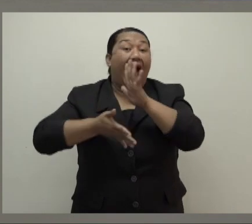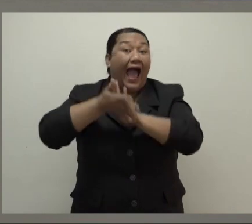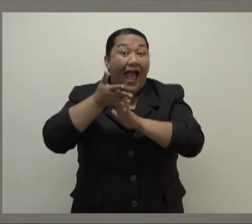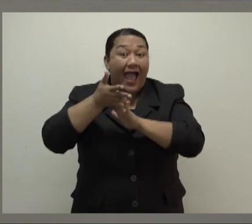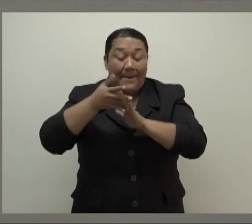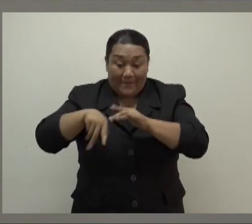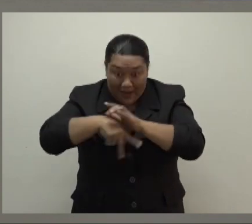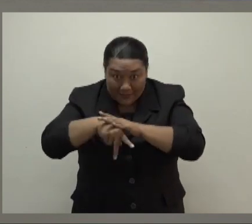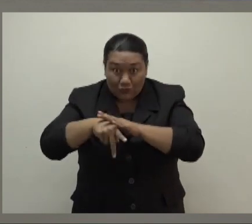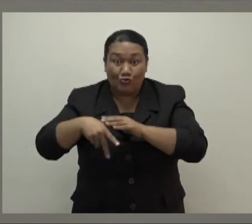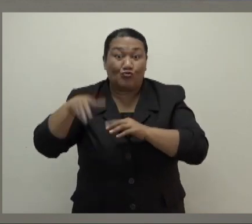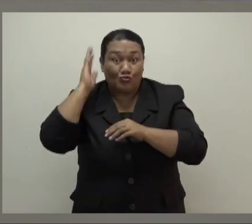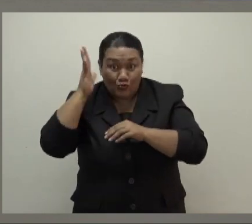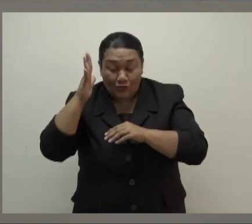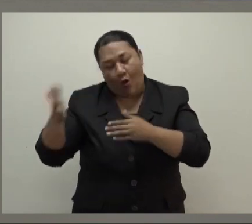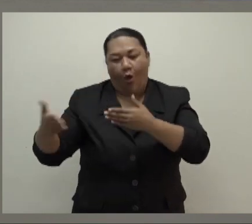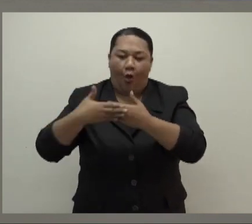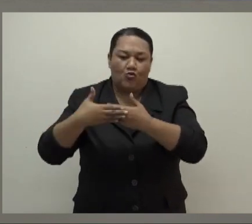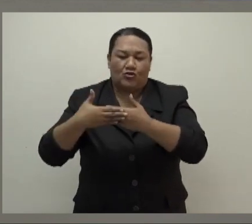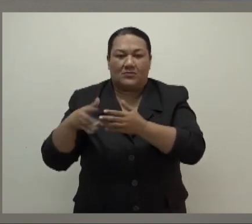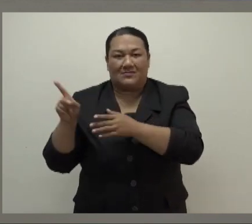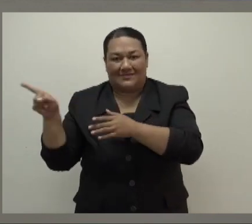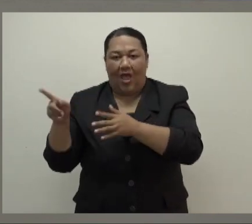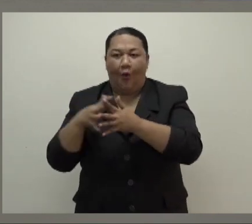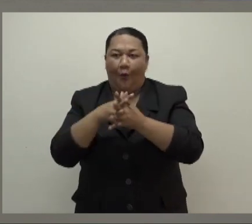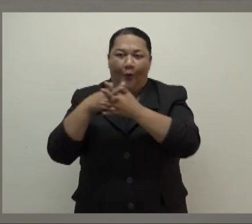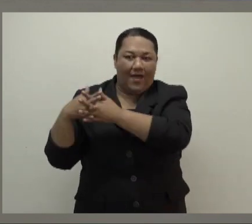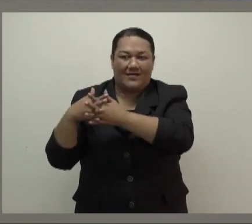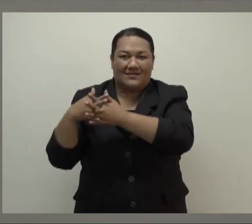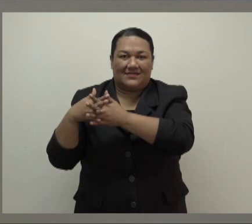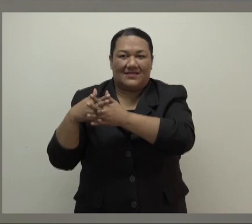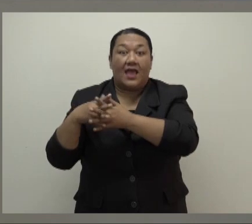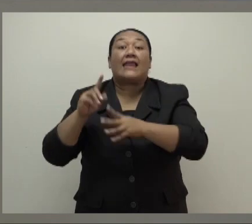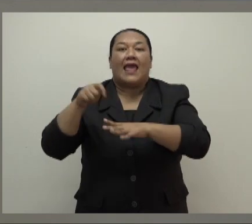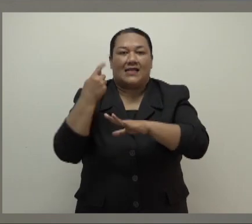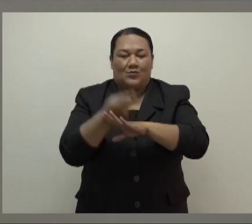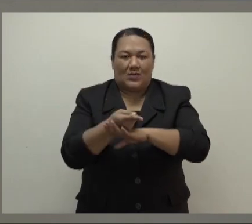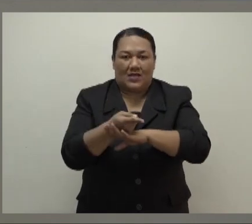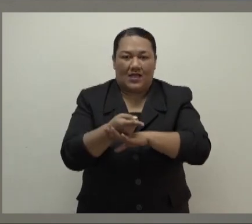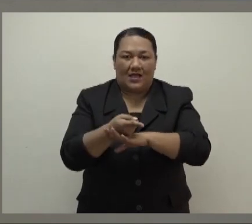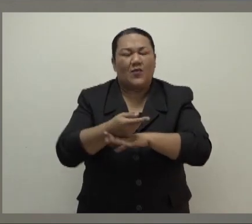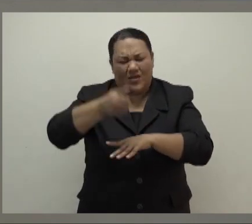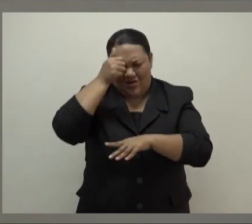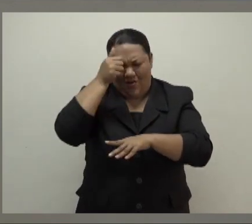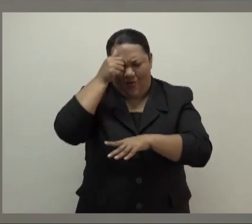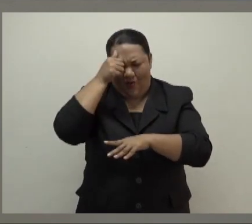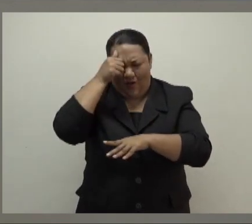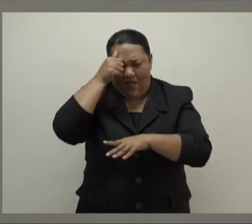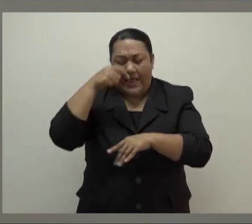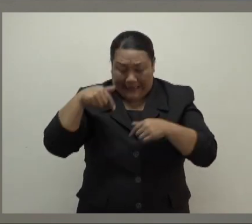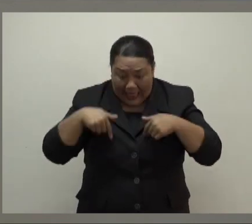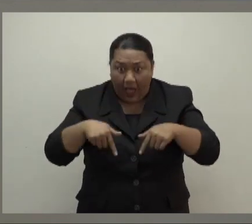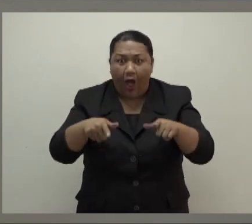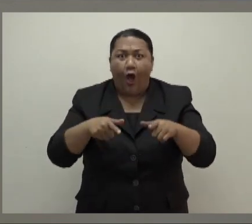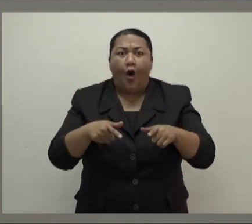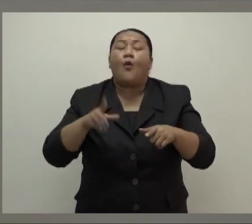West will be closed for the next week. We know that's disappointing news for students, who have all been preparing